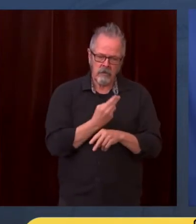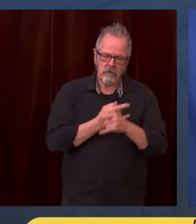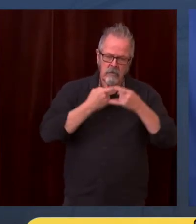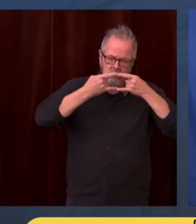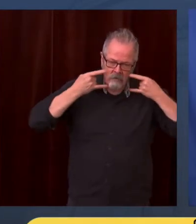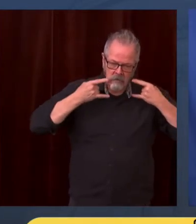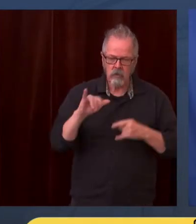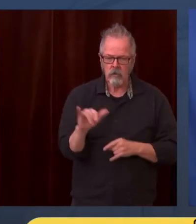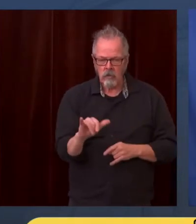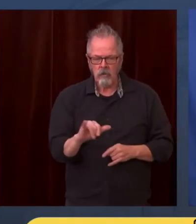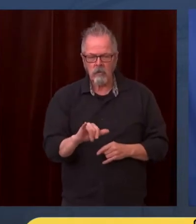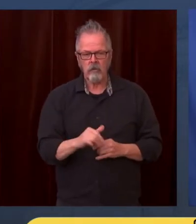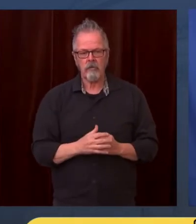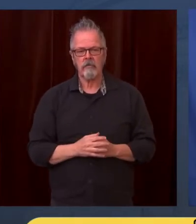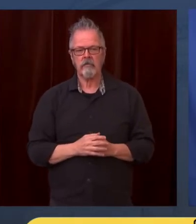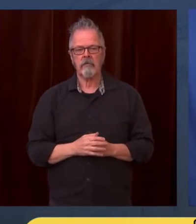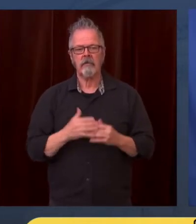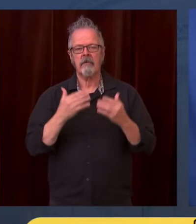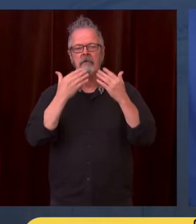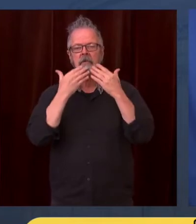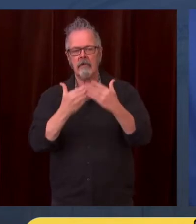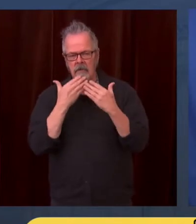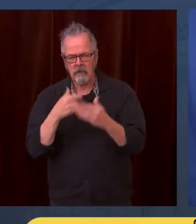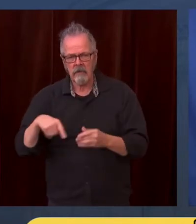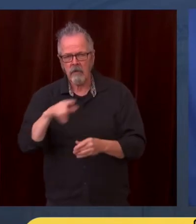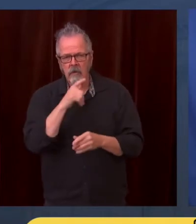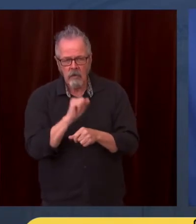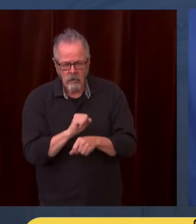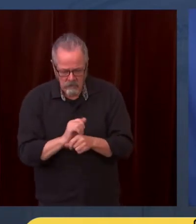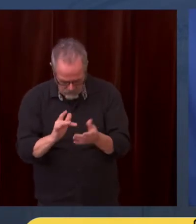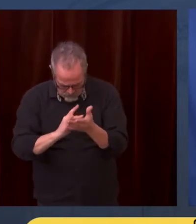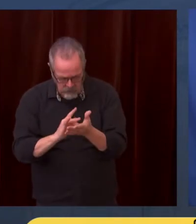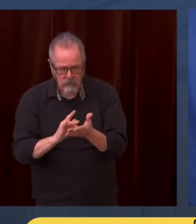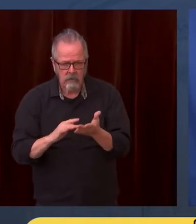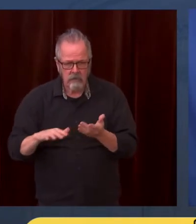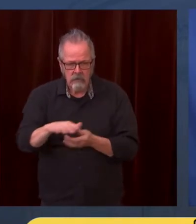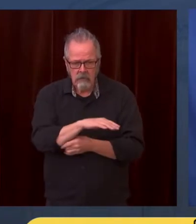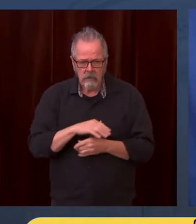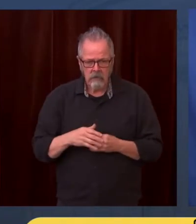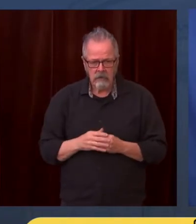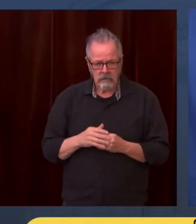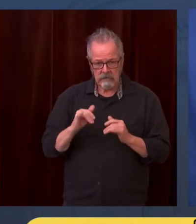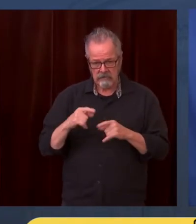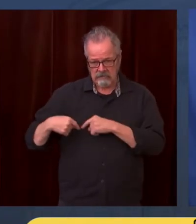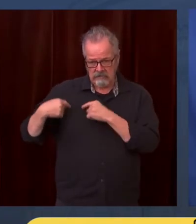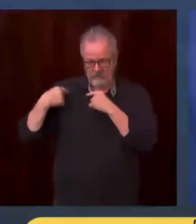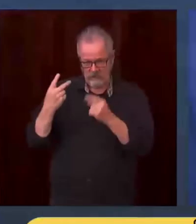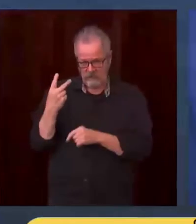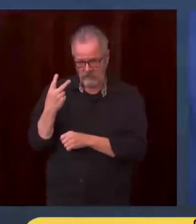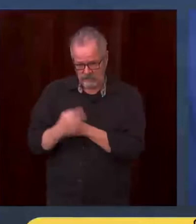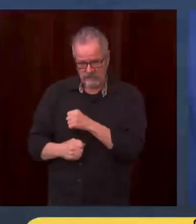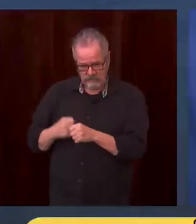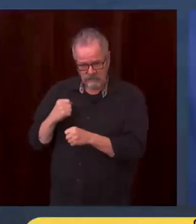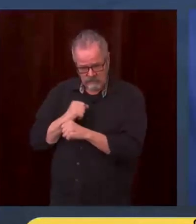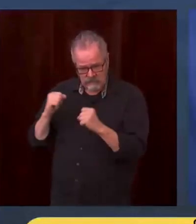professions who have now been at this for two years. They're still at it. Let's help